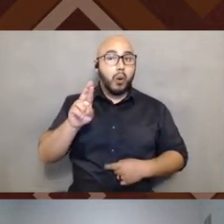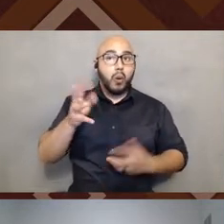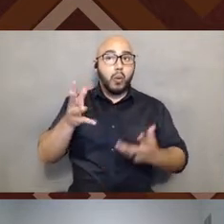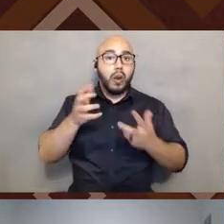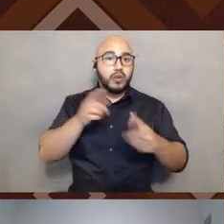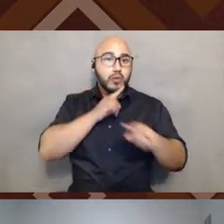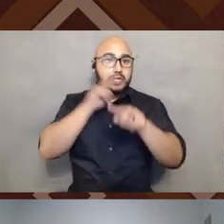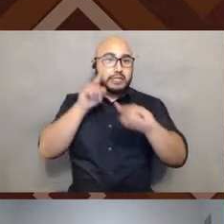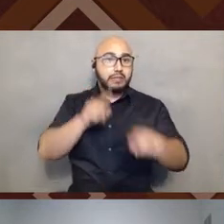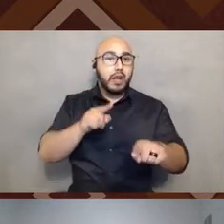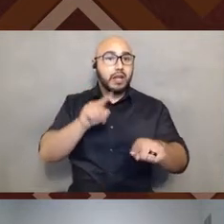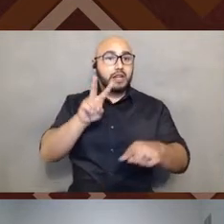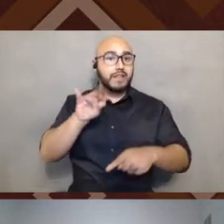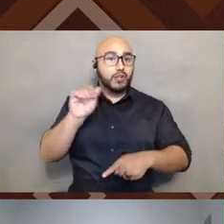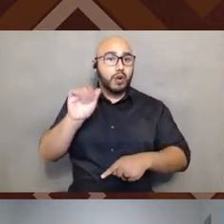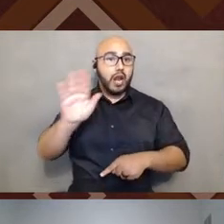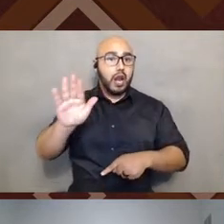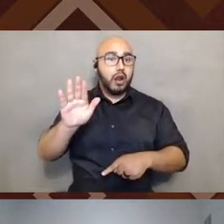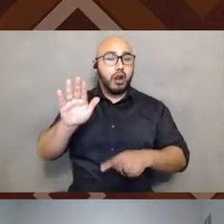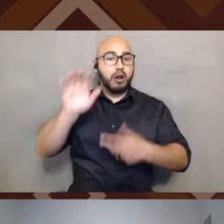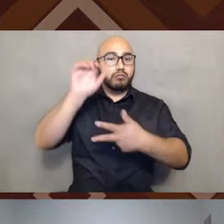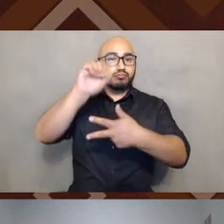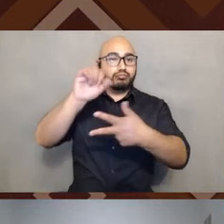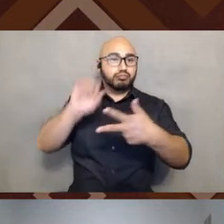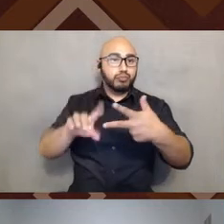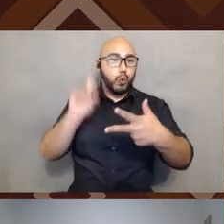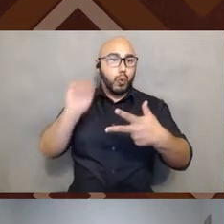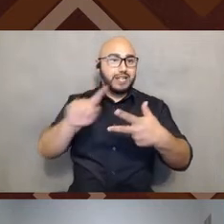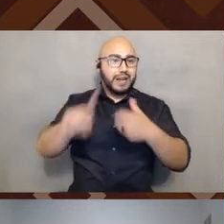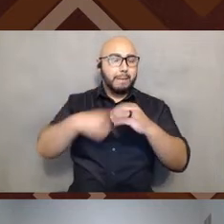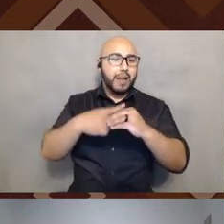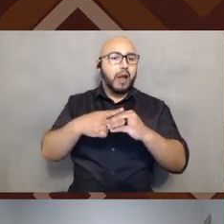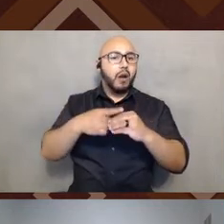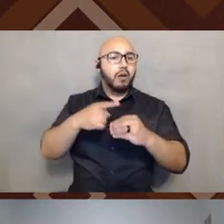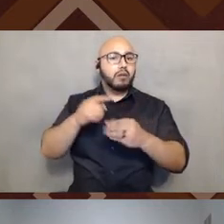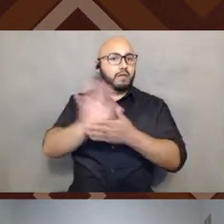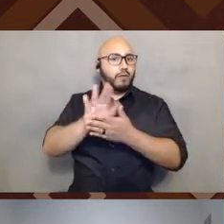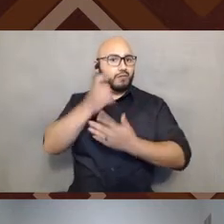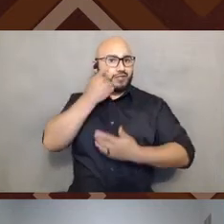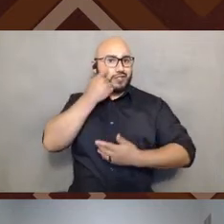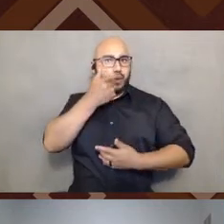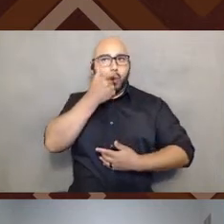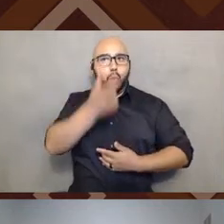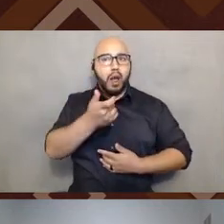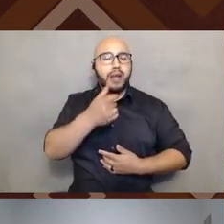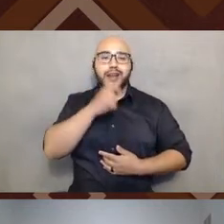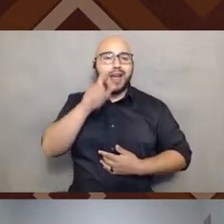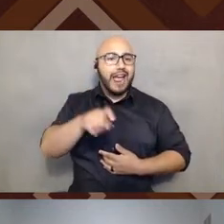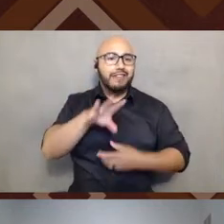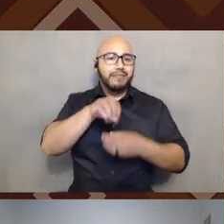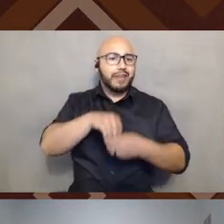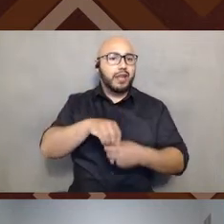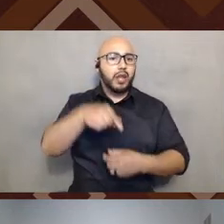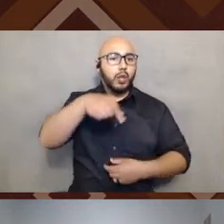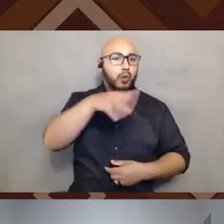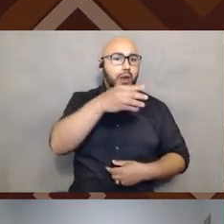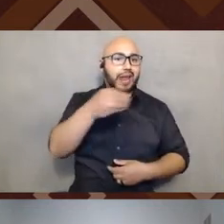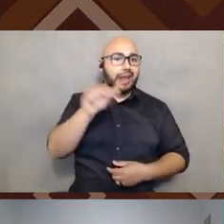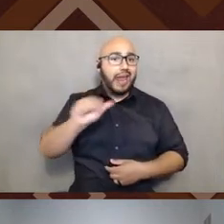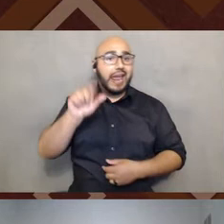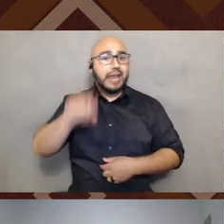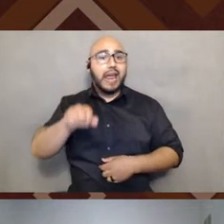respond to Victoria's prompts about the film that we just watched, it doesn't have to be in the Q&A. Please put your thoughts in the chat.